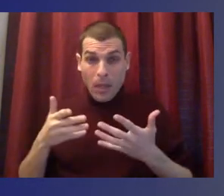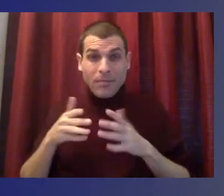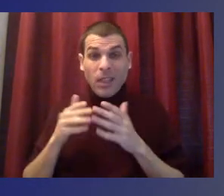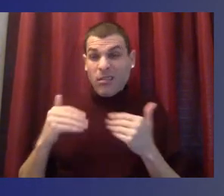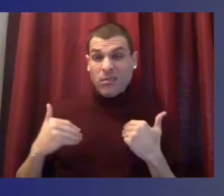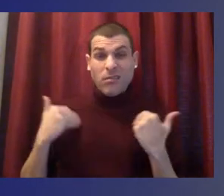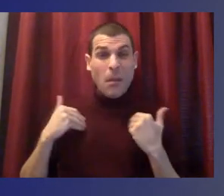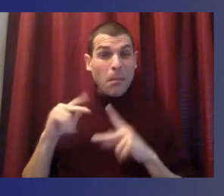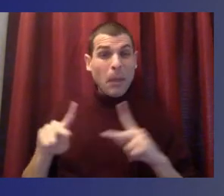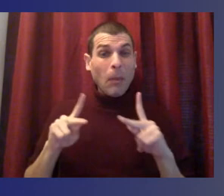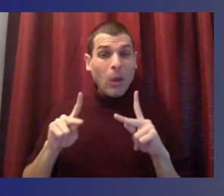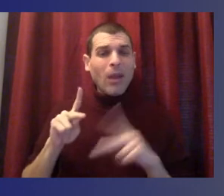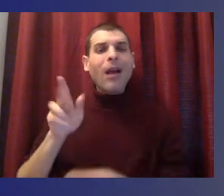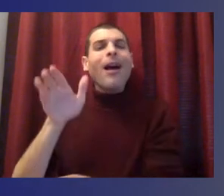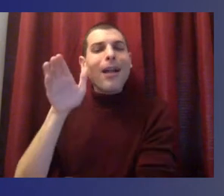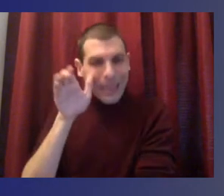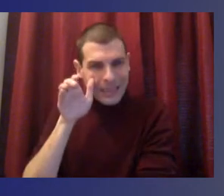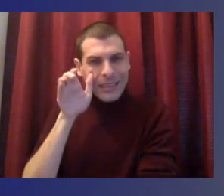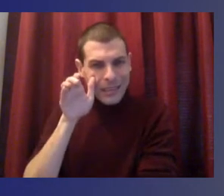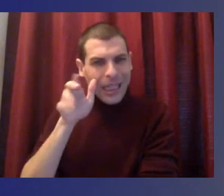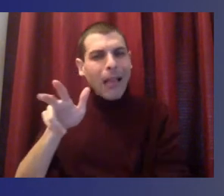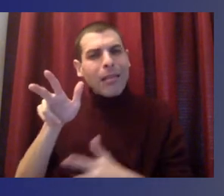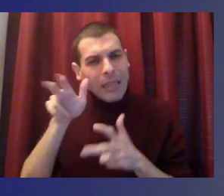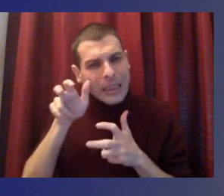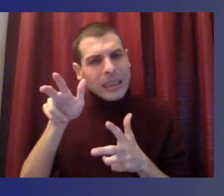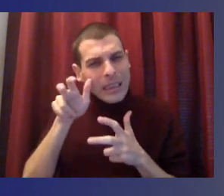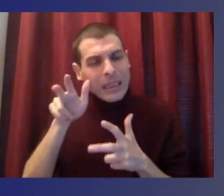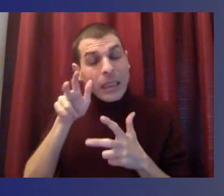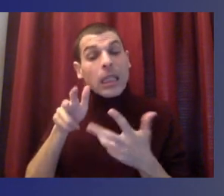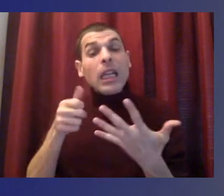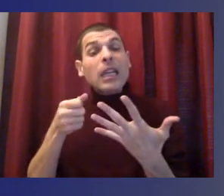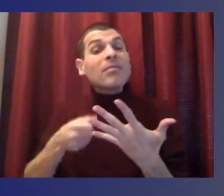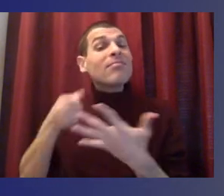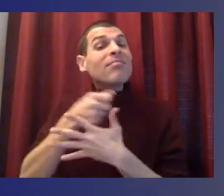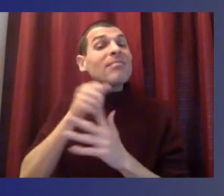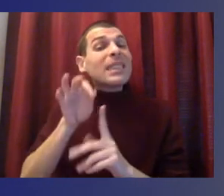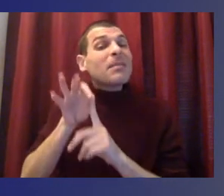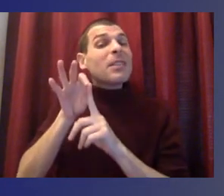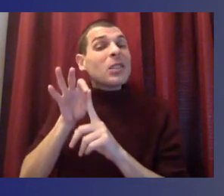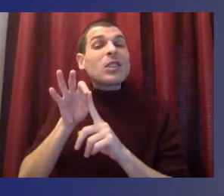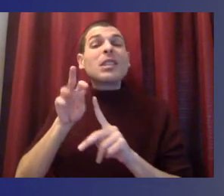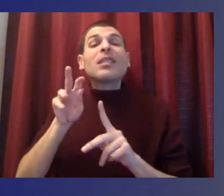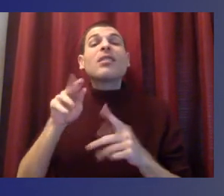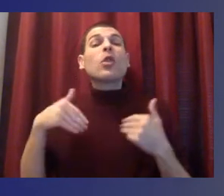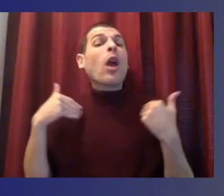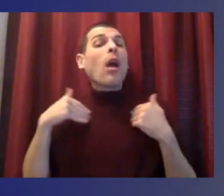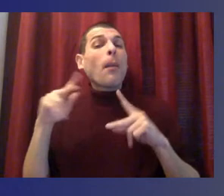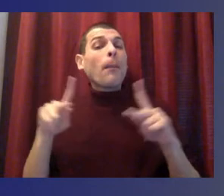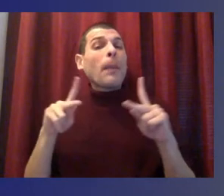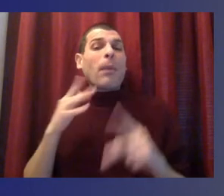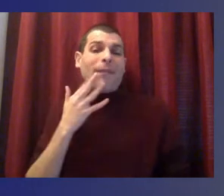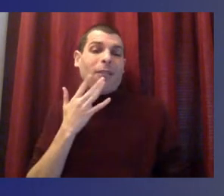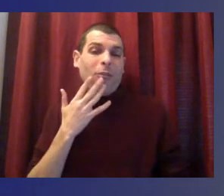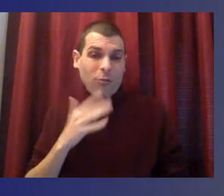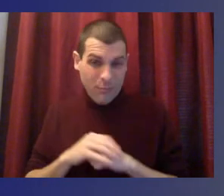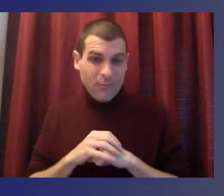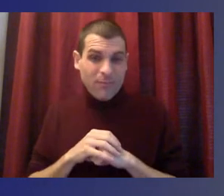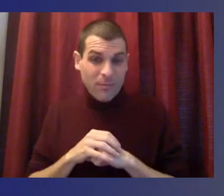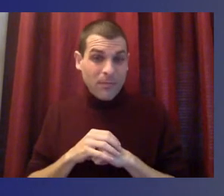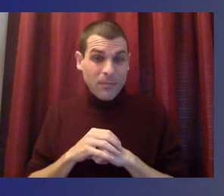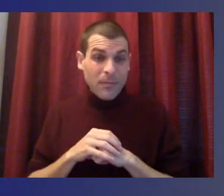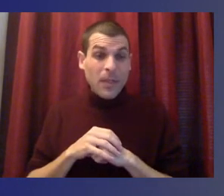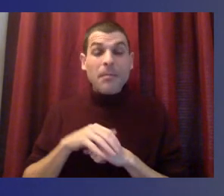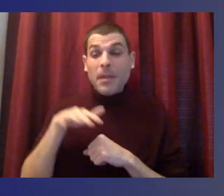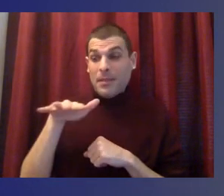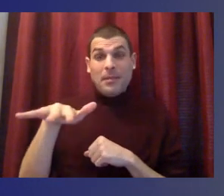to center our students of color, because it's them who have had the courage to interrupt some of the systemic